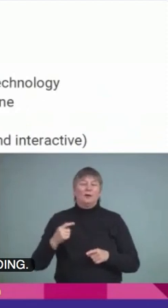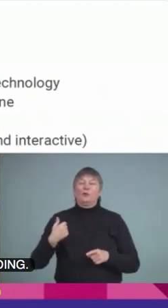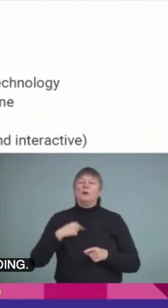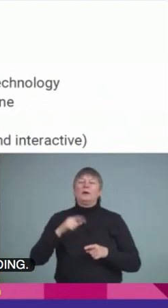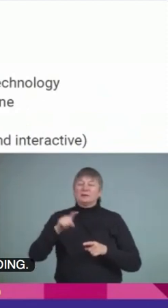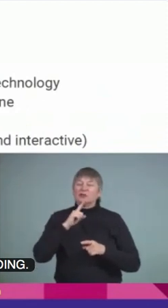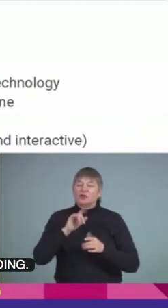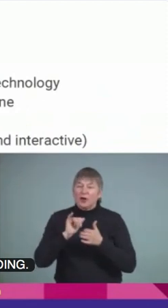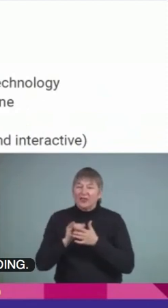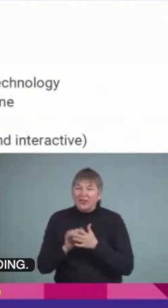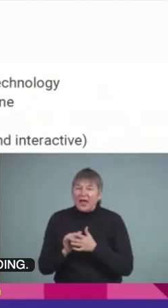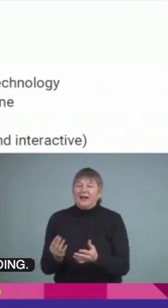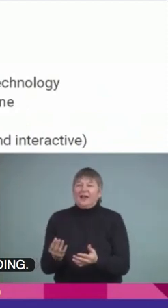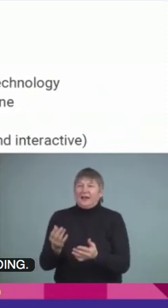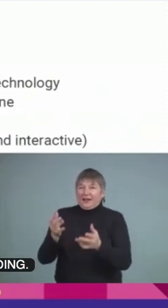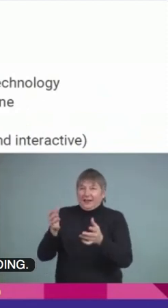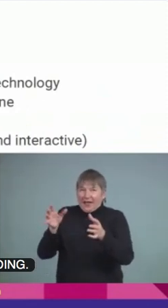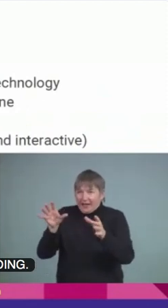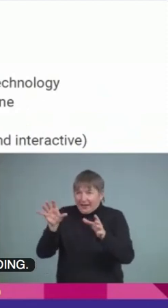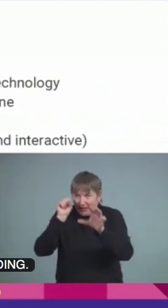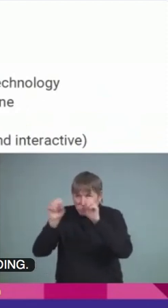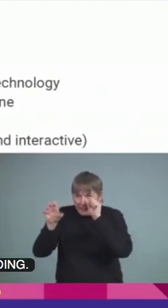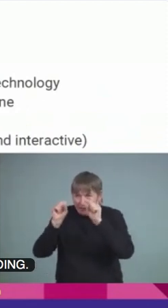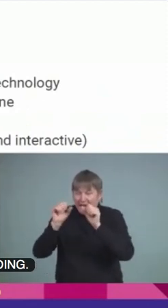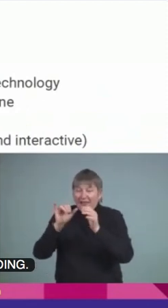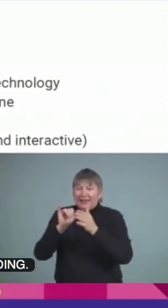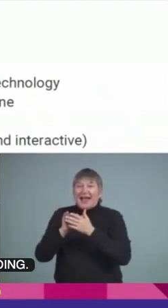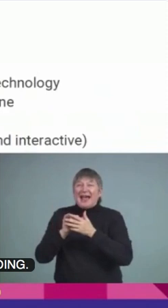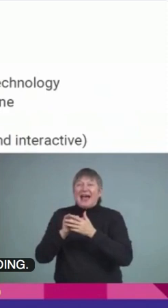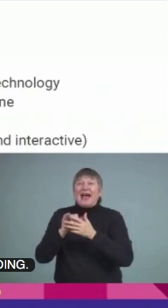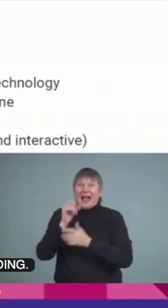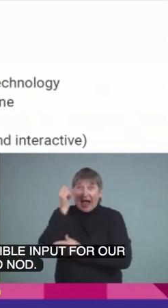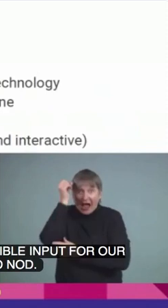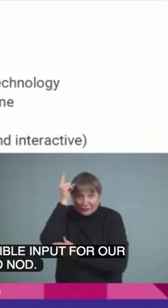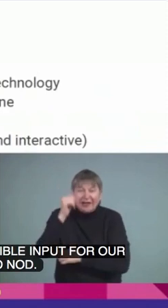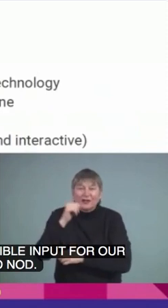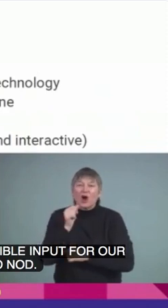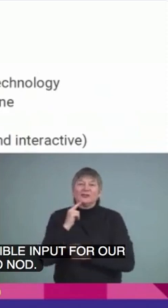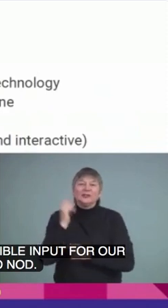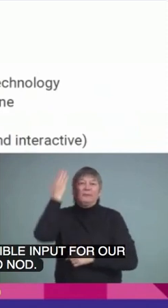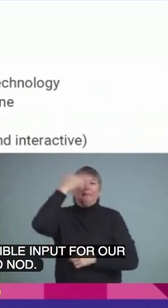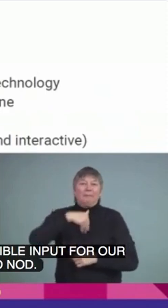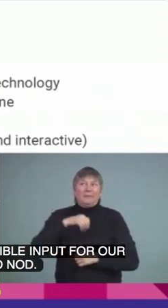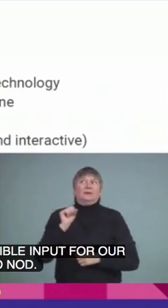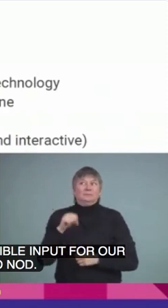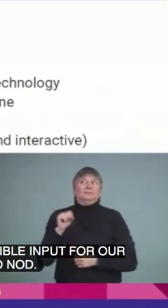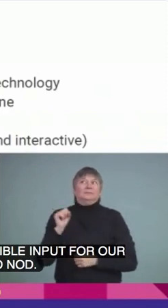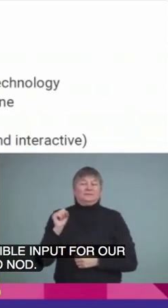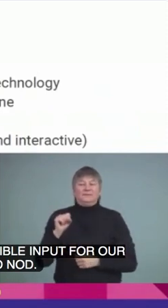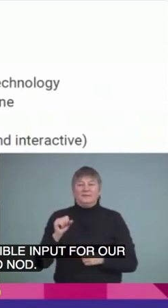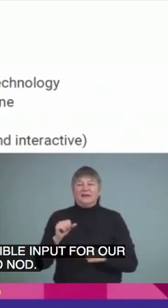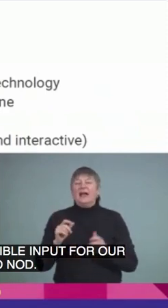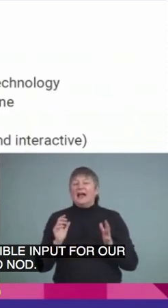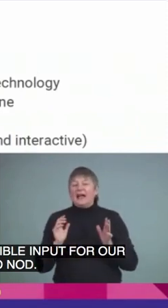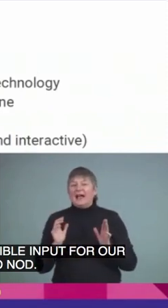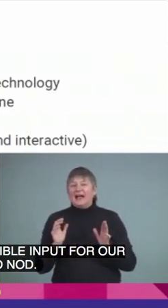input for our students, that it's not just the smile and nod. So, and there's strategies that work